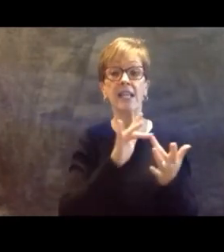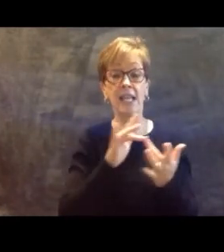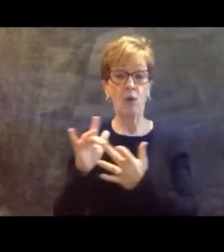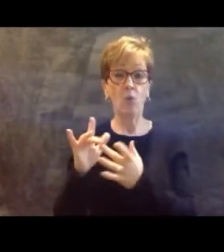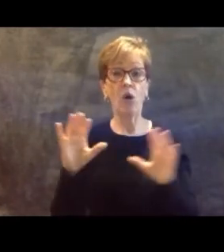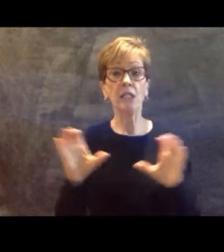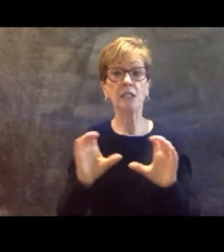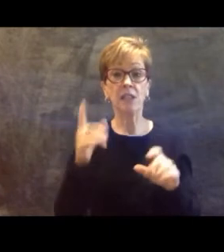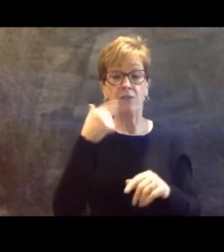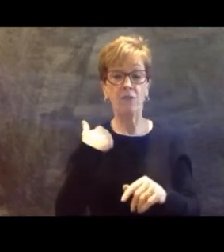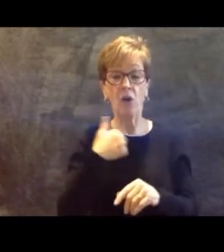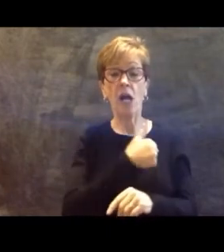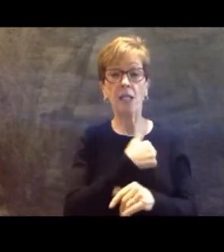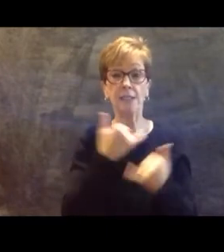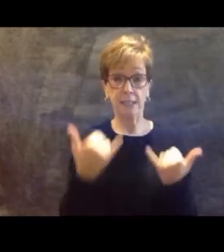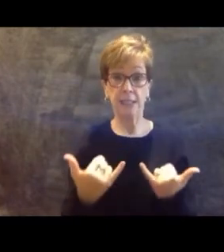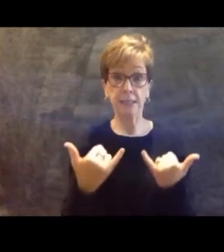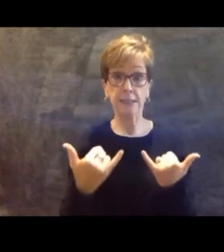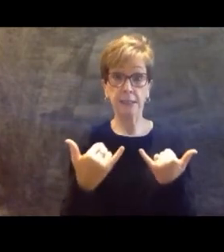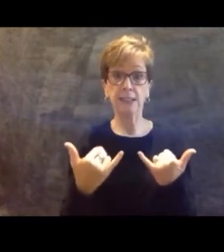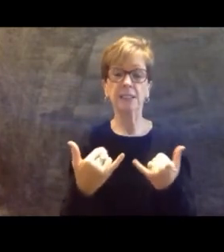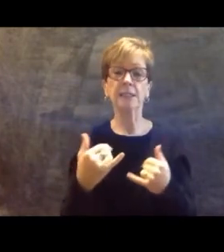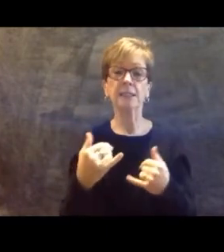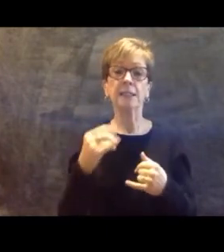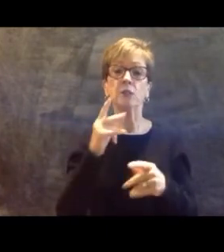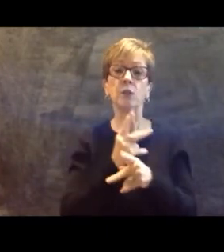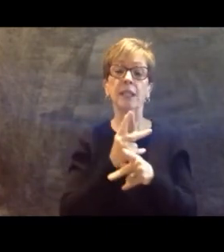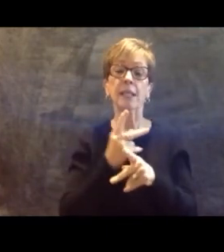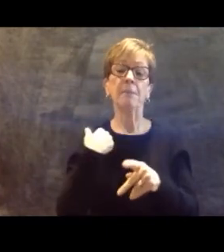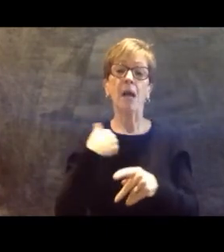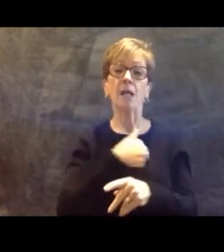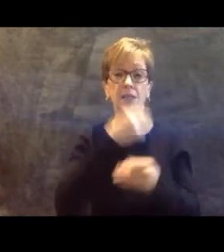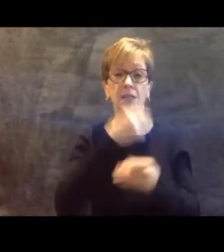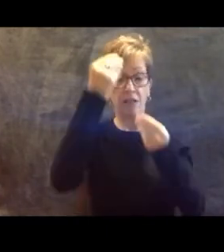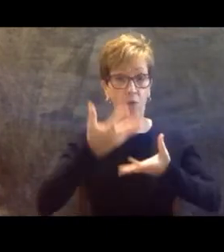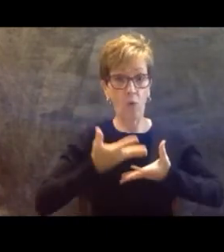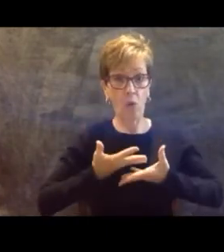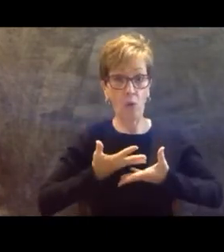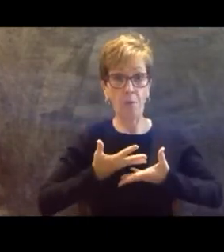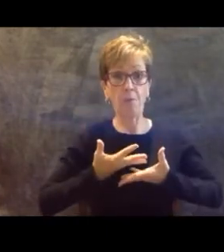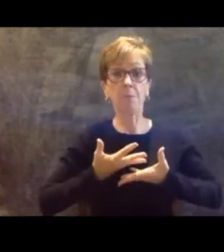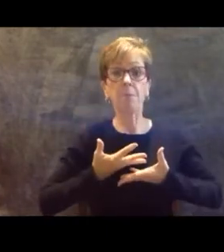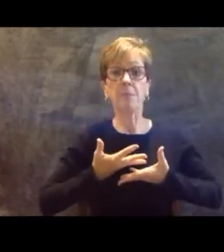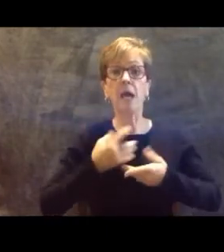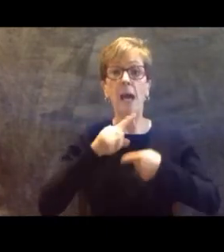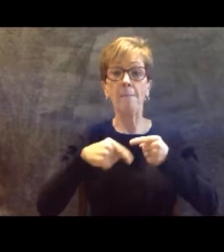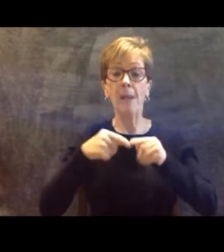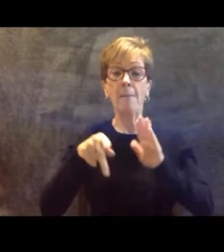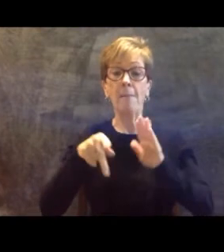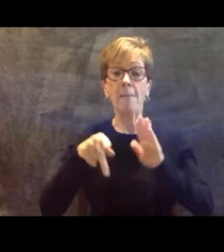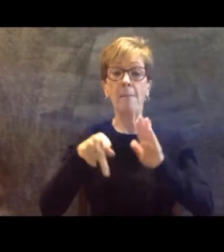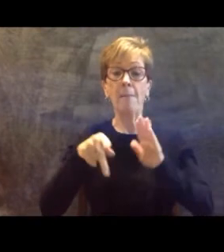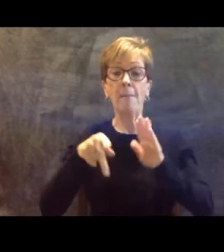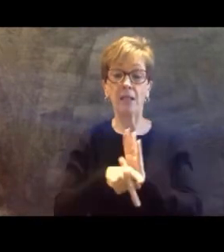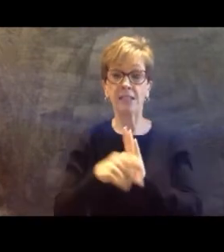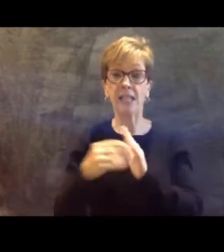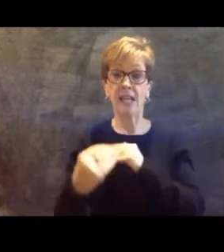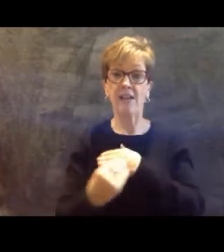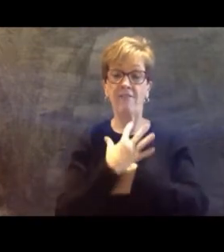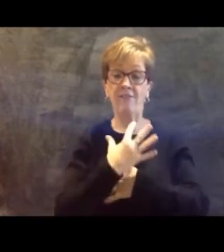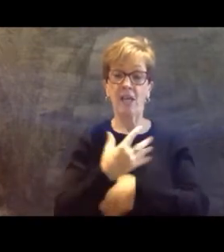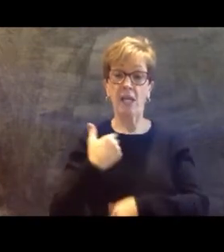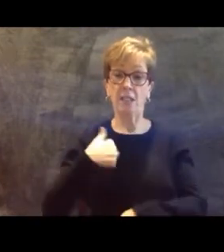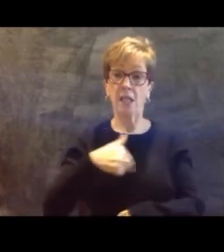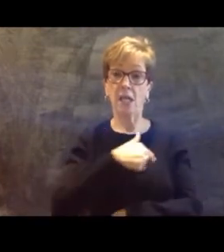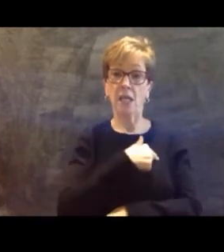season, of course, is to keep us informed on policies that affect us as educators so